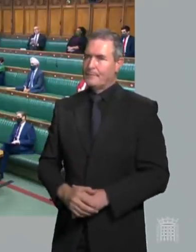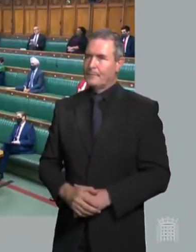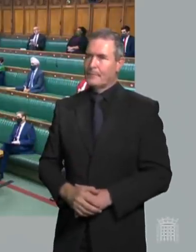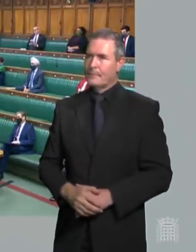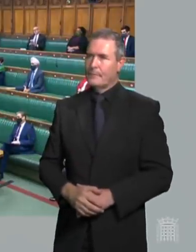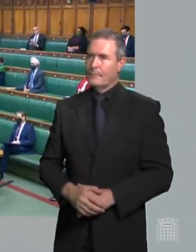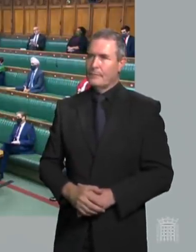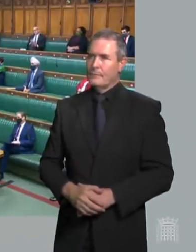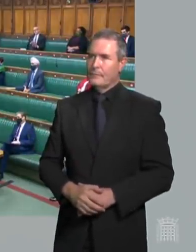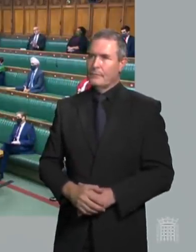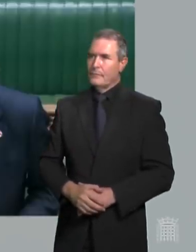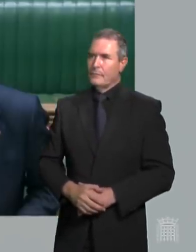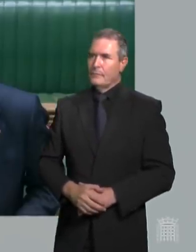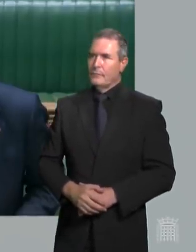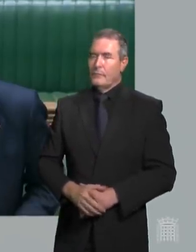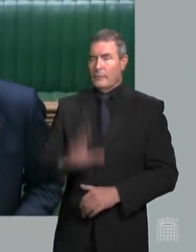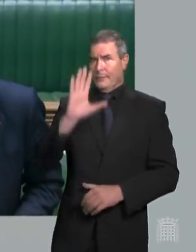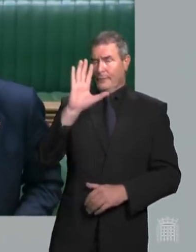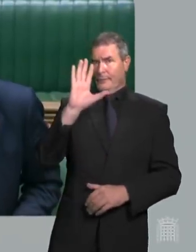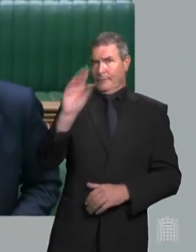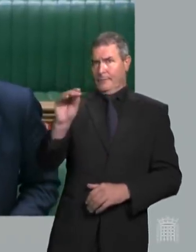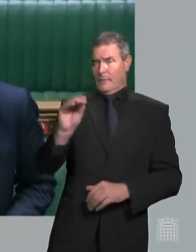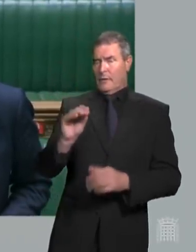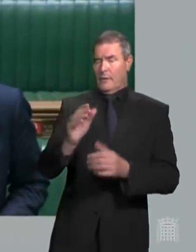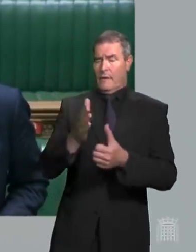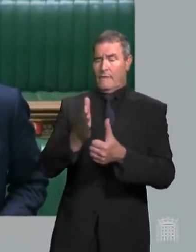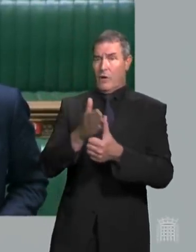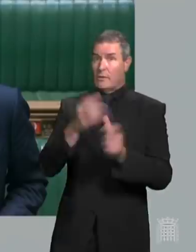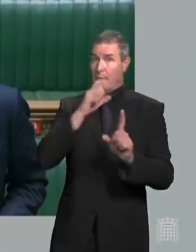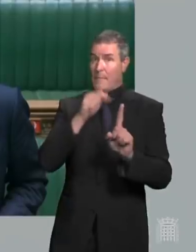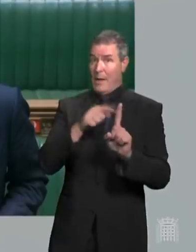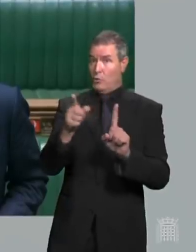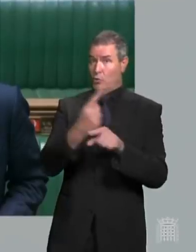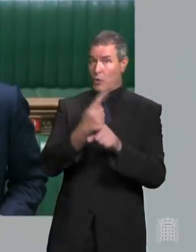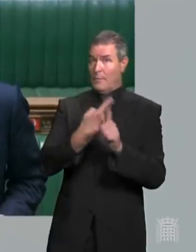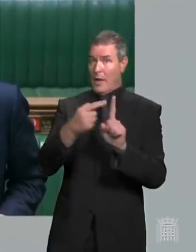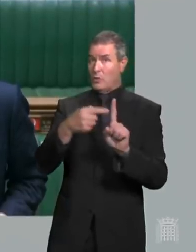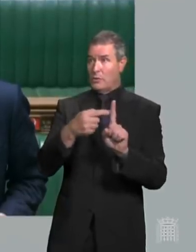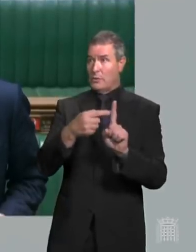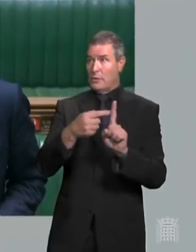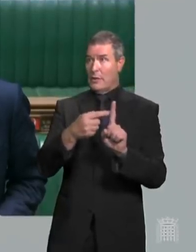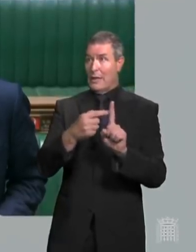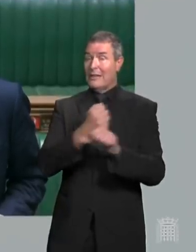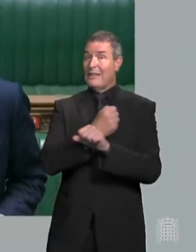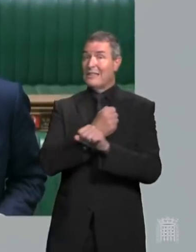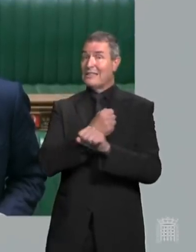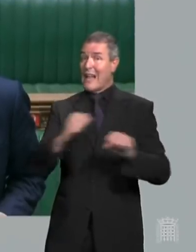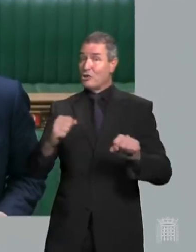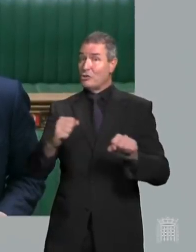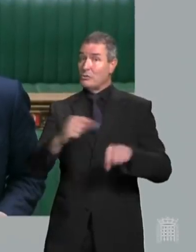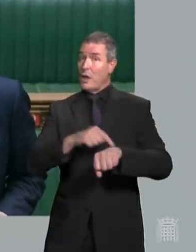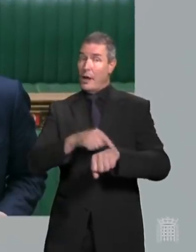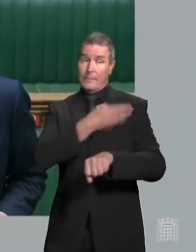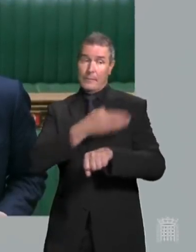first of all Mr Speaker the gentleman in question has the sanction has come to an end